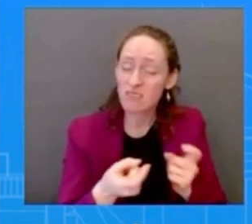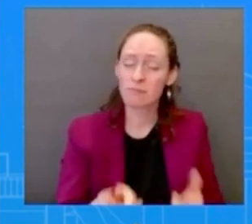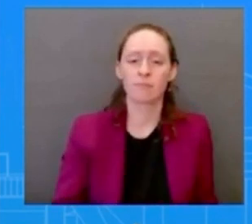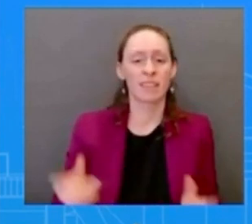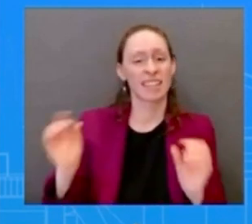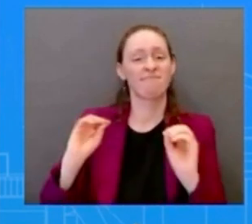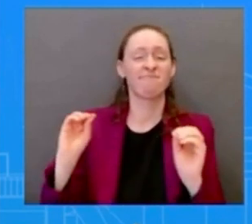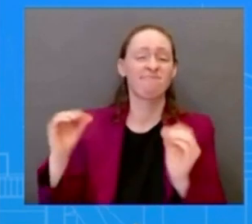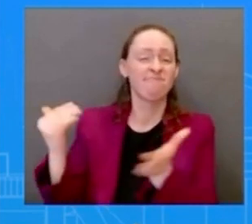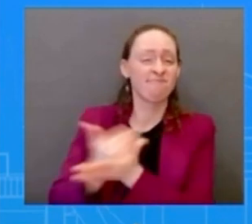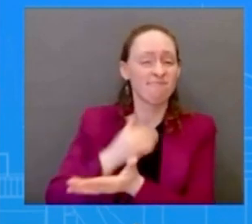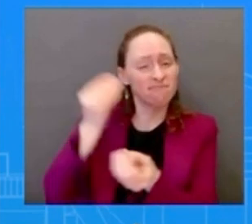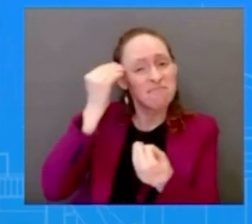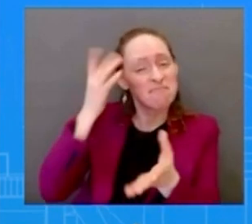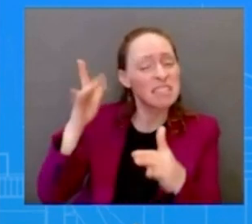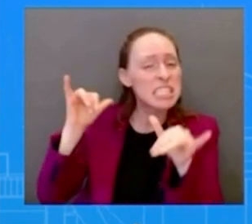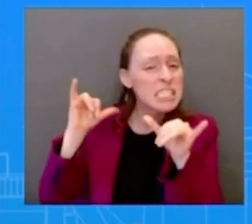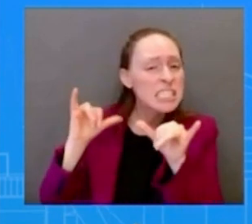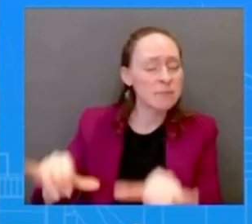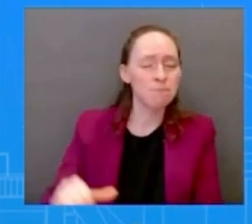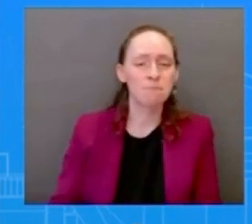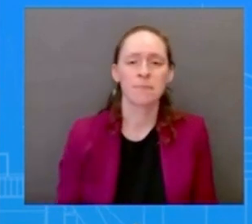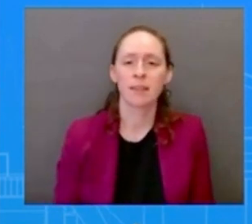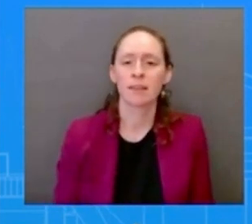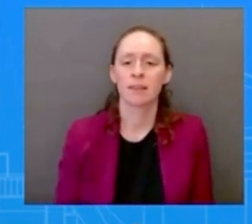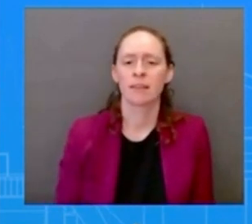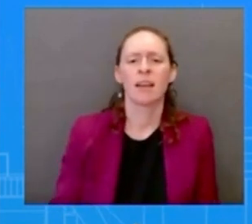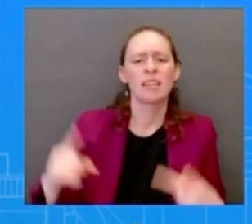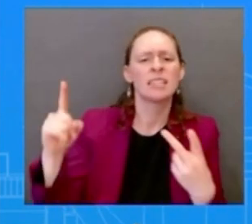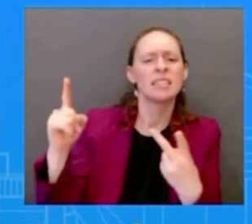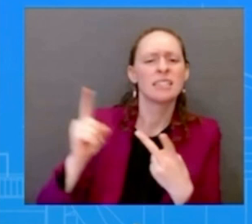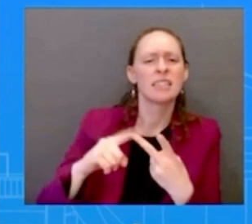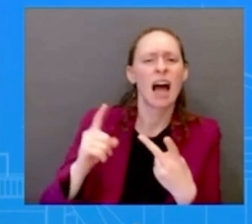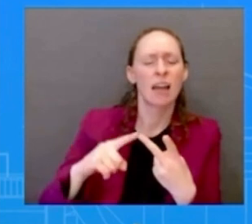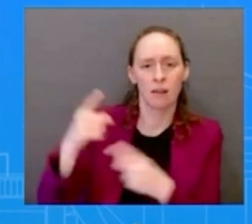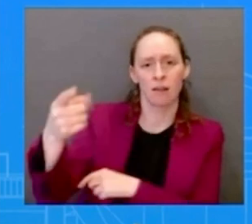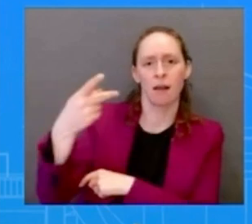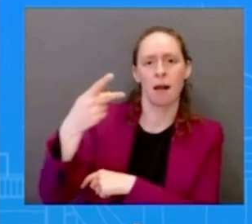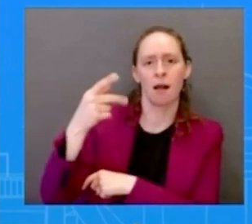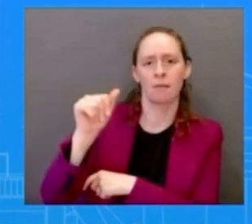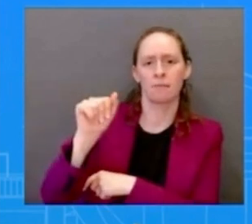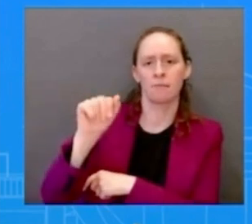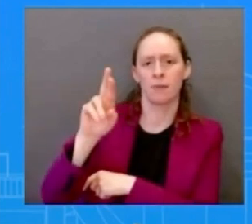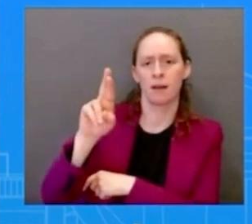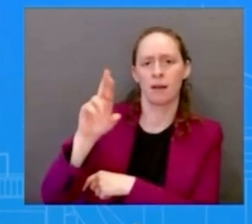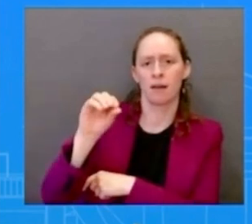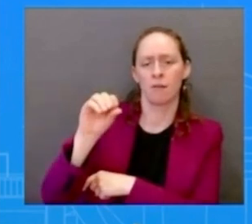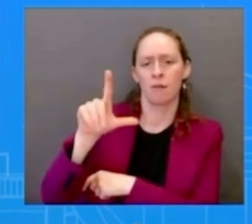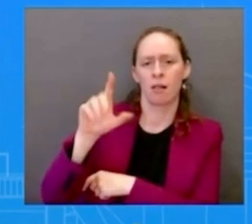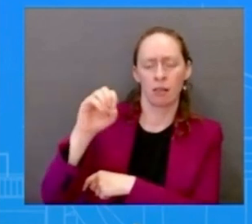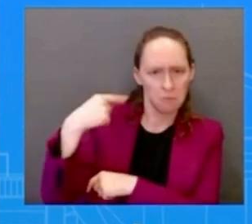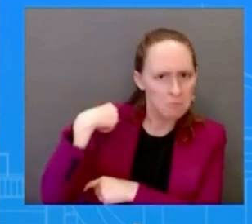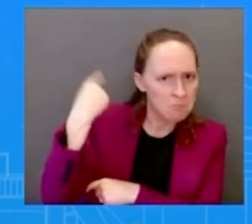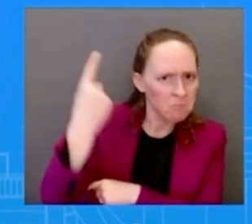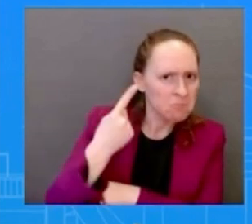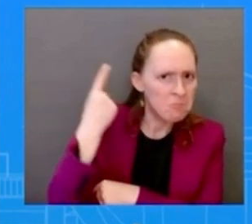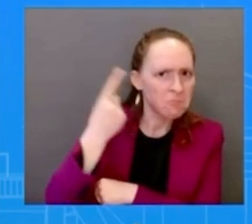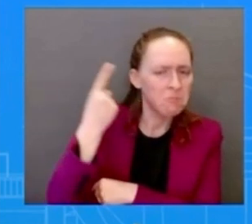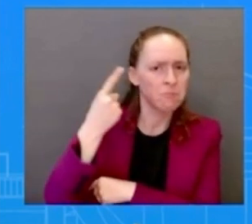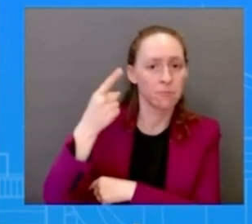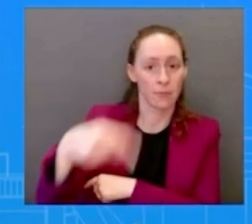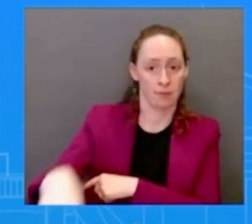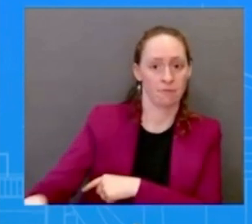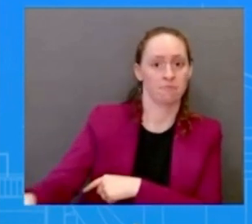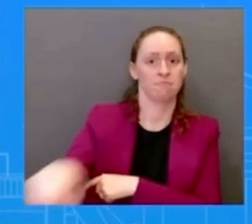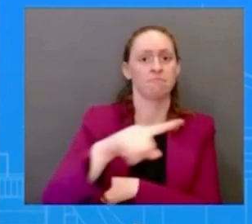parole the u.s has had a humanitarian parole program that you opened for the four countries from latin america that program is